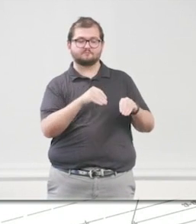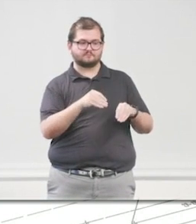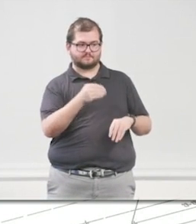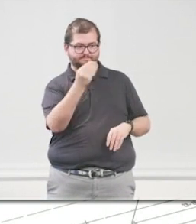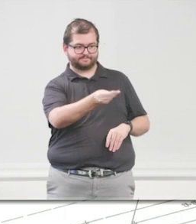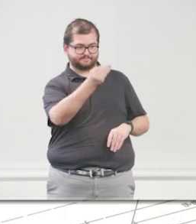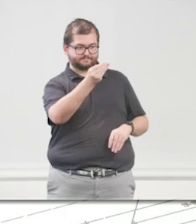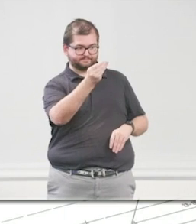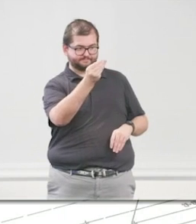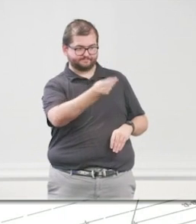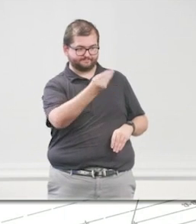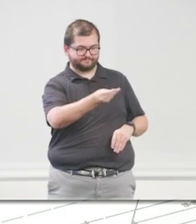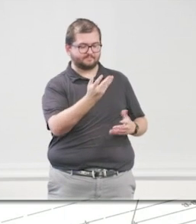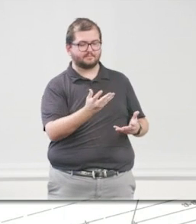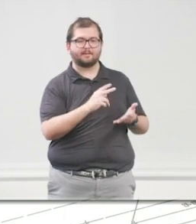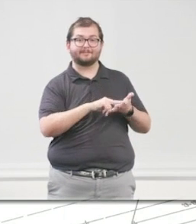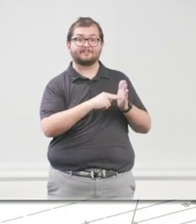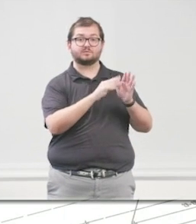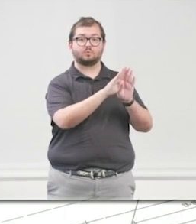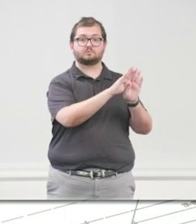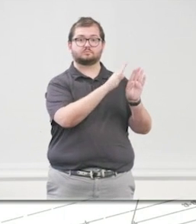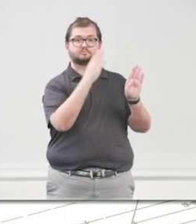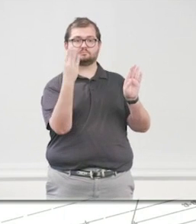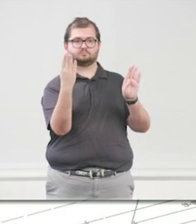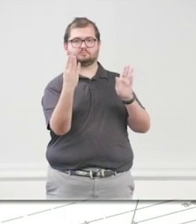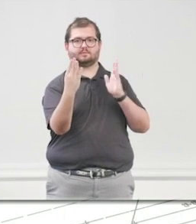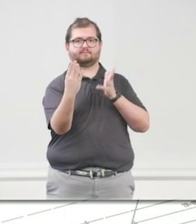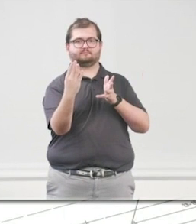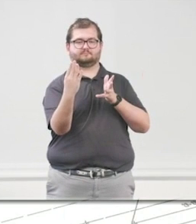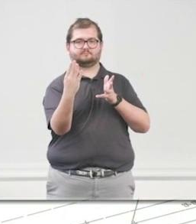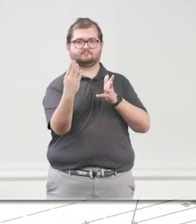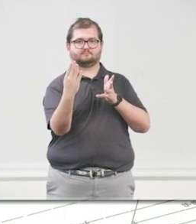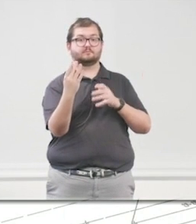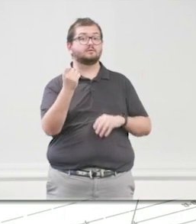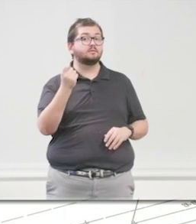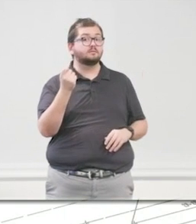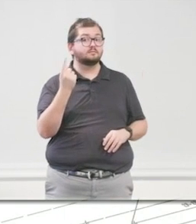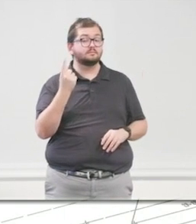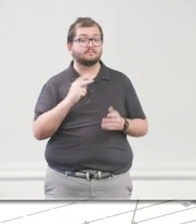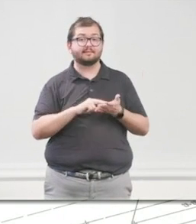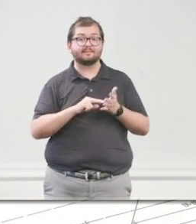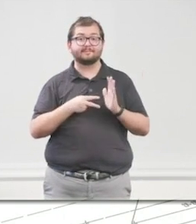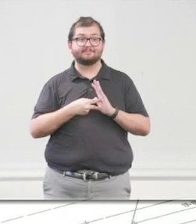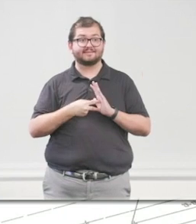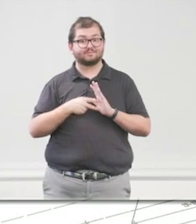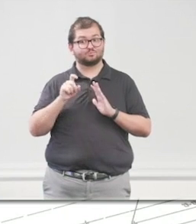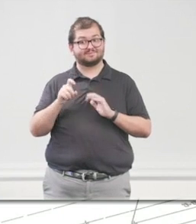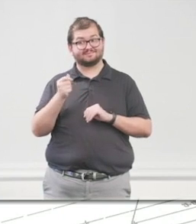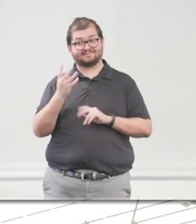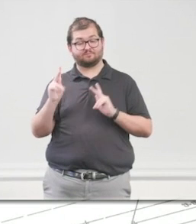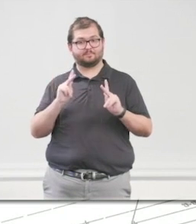our doors have to be propped open. Well, you need to have more than one person that knows how to open those doors.